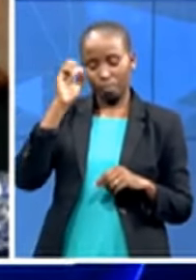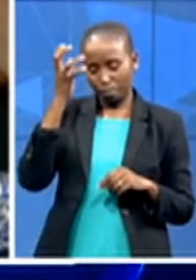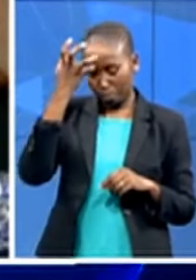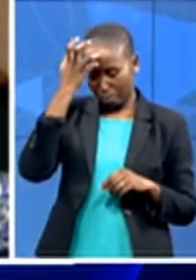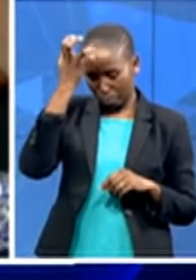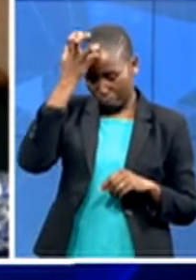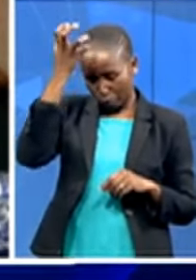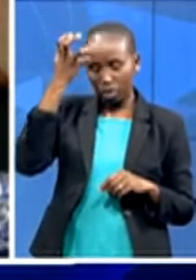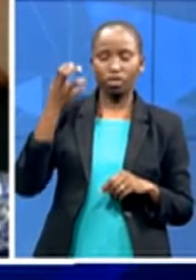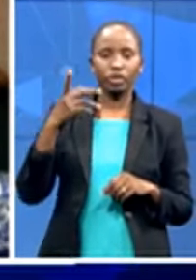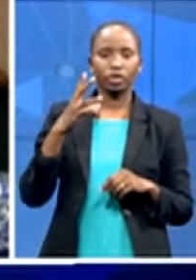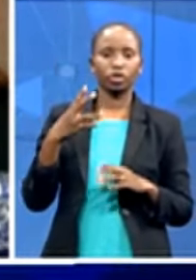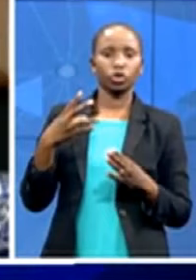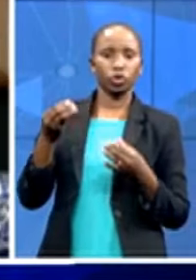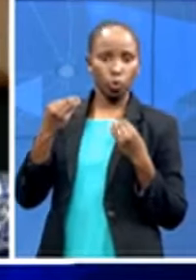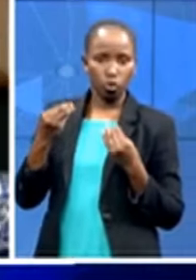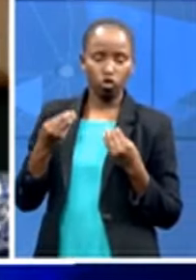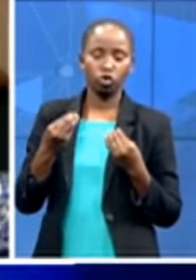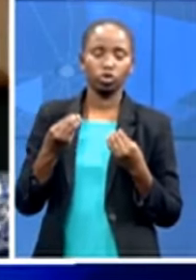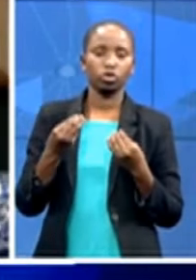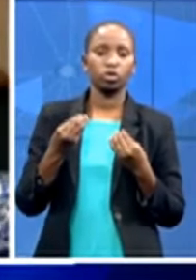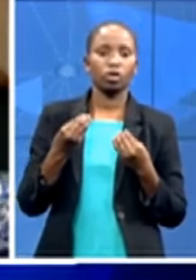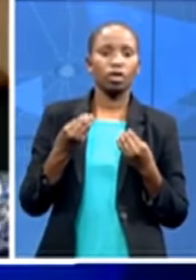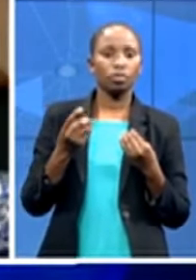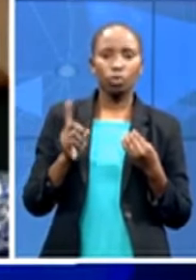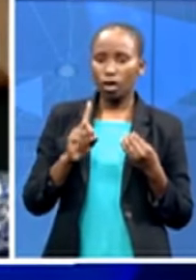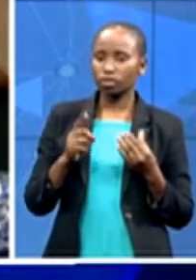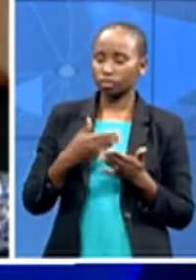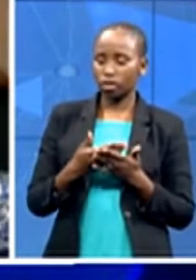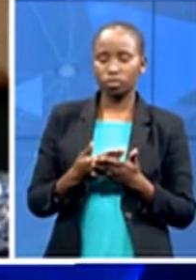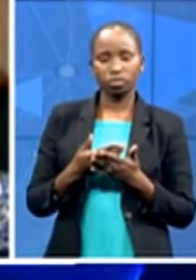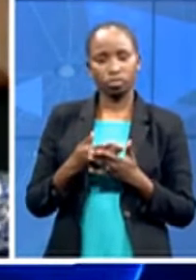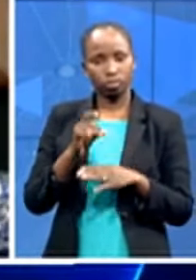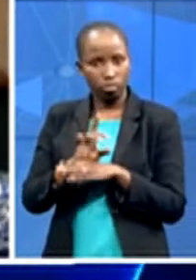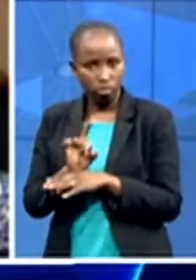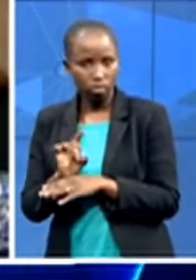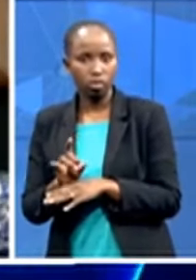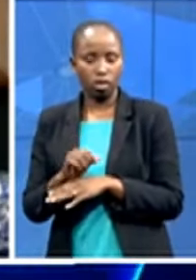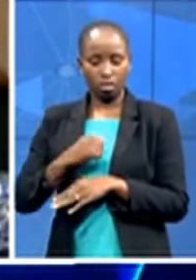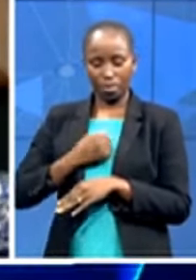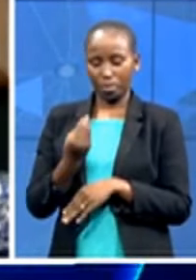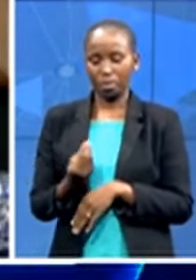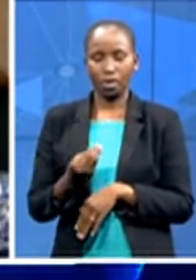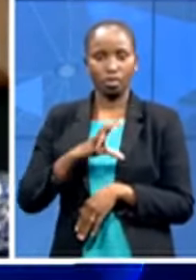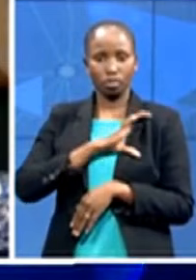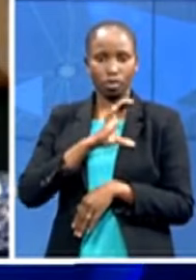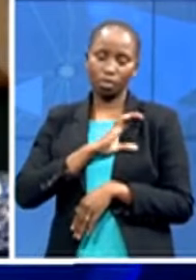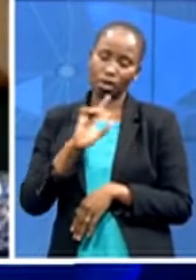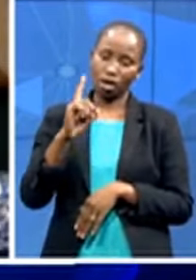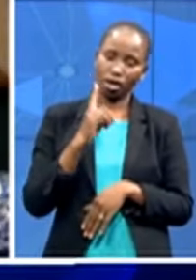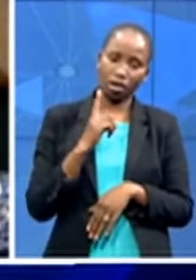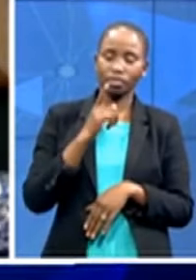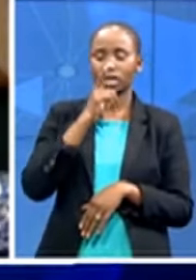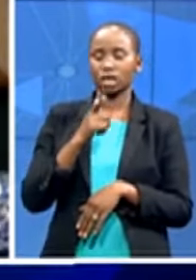um and coming to me i mean one of my my little patients came and sat in front of me and he said dr danela i'm scared and i said i'm scared too